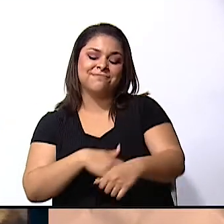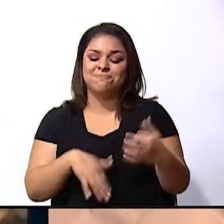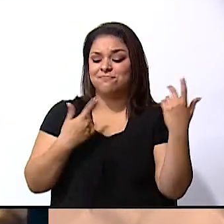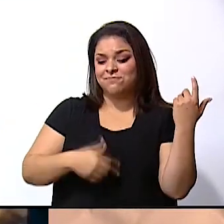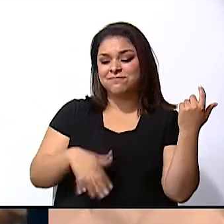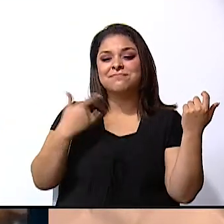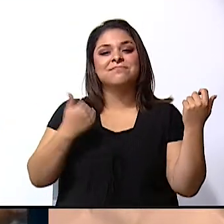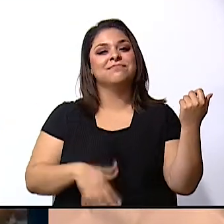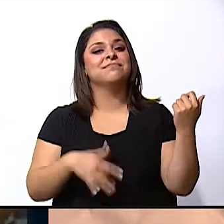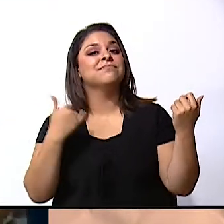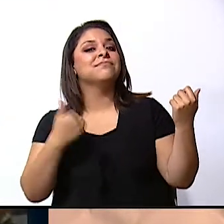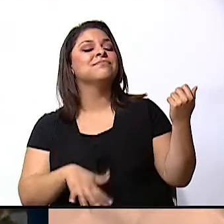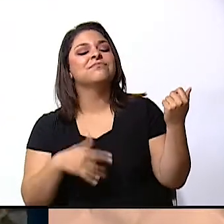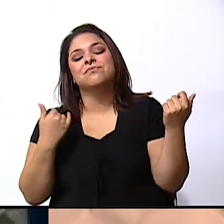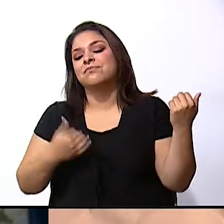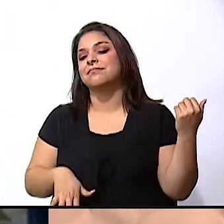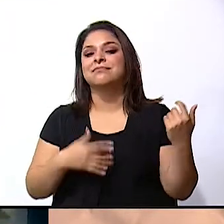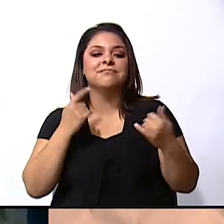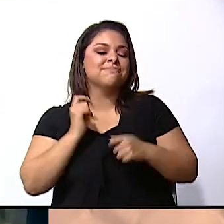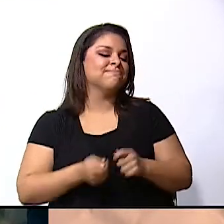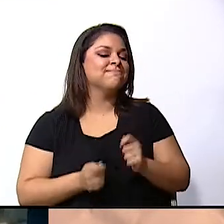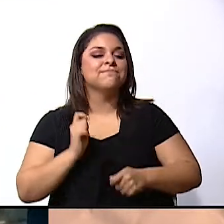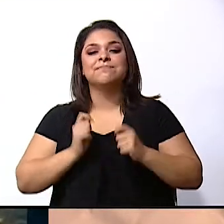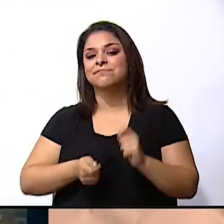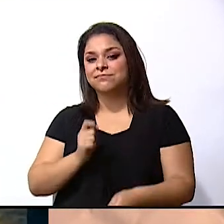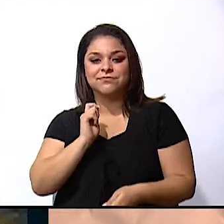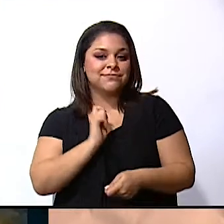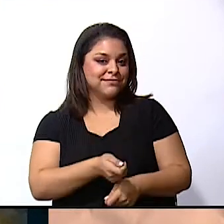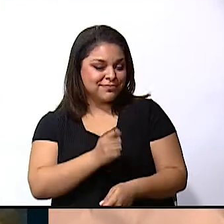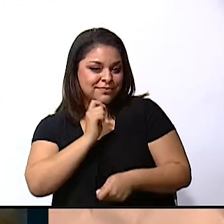be my brother it don't matter if you're black